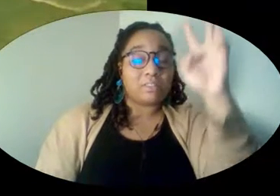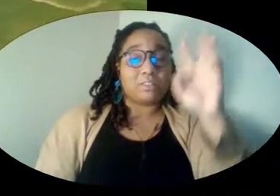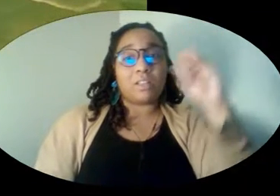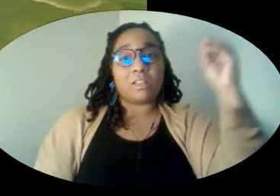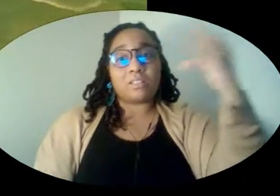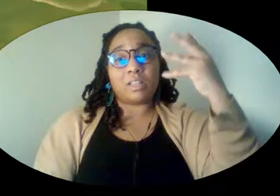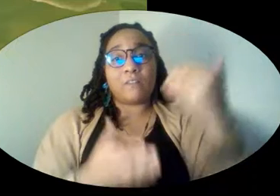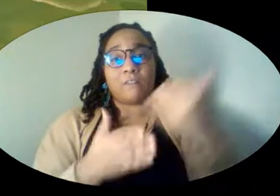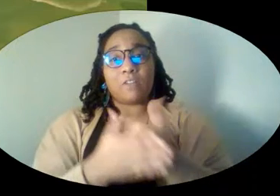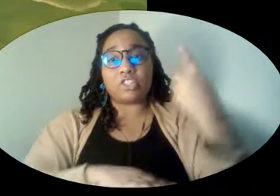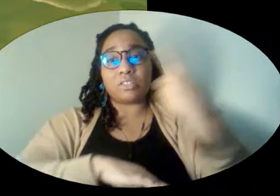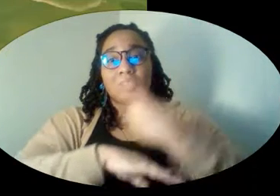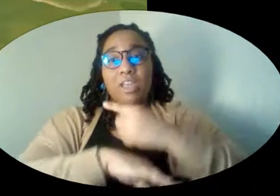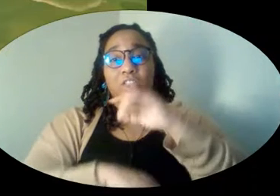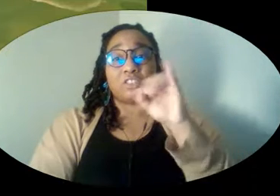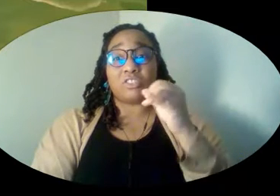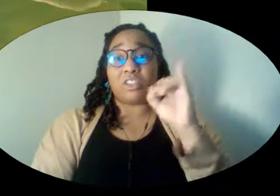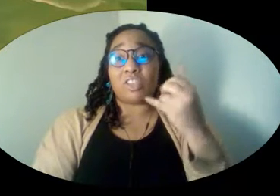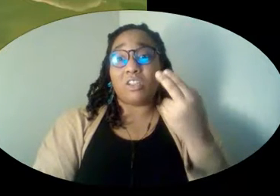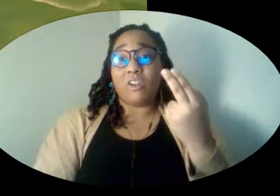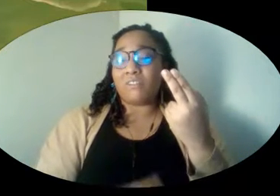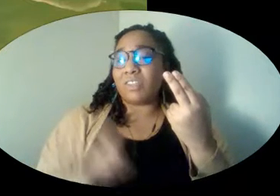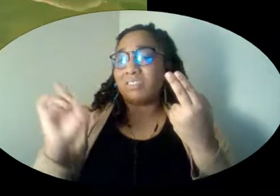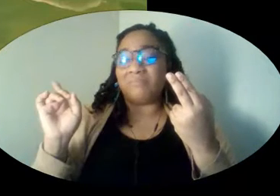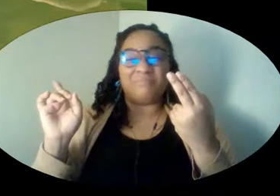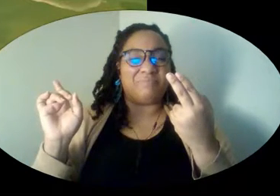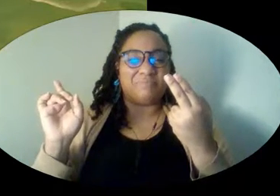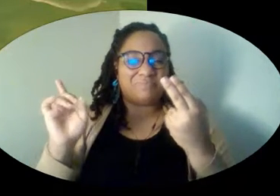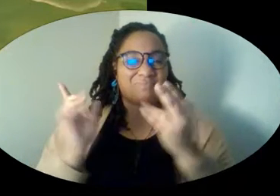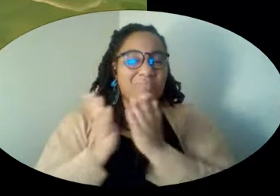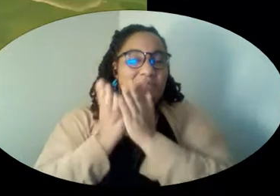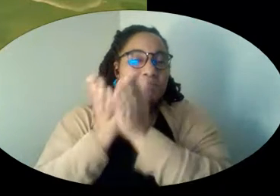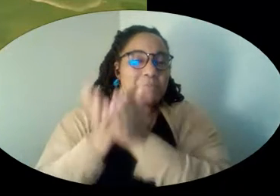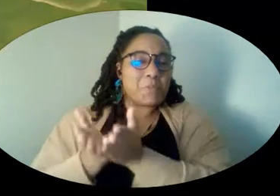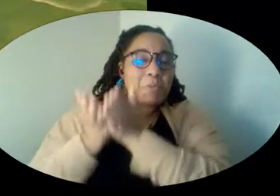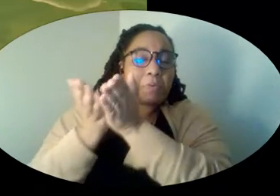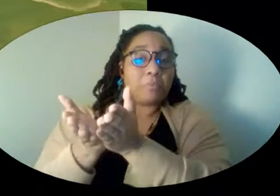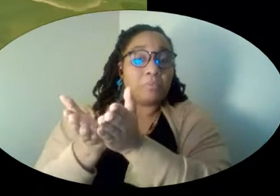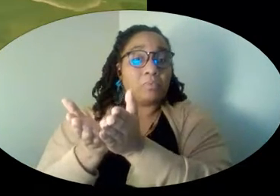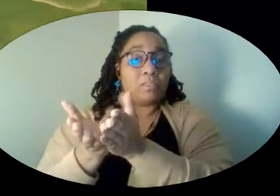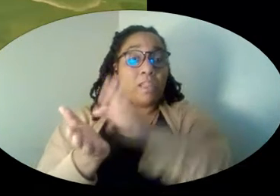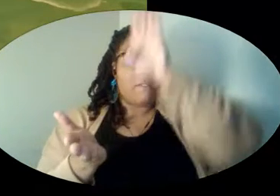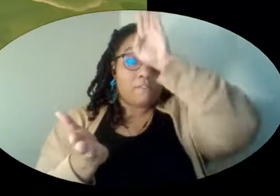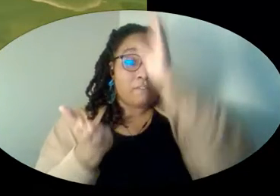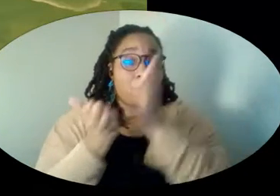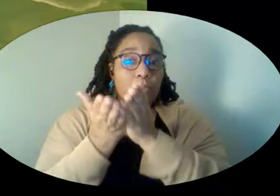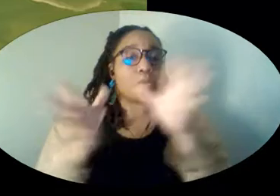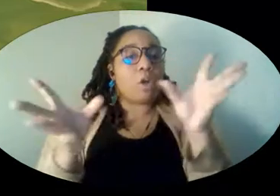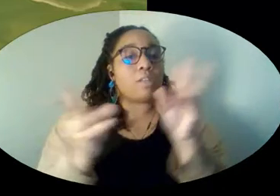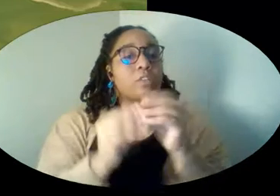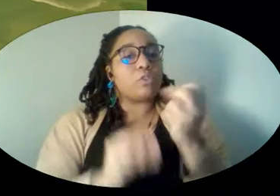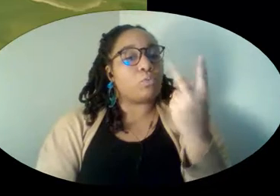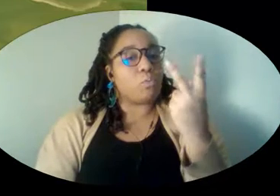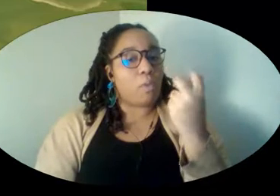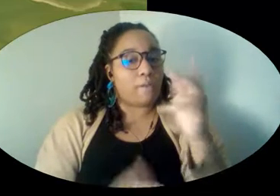sunny, fresh day, the John J. Harvey Fire Boat was launched. There were 12 fireboats in New York City. The Harvey